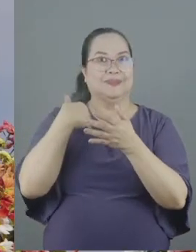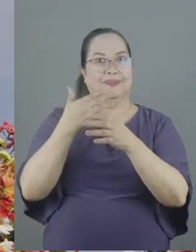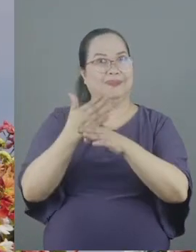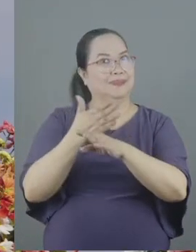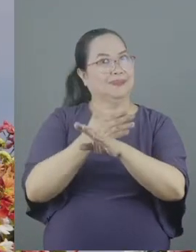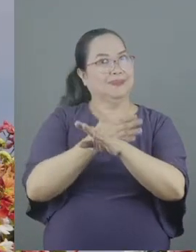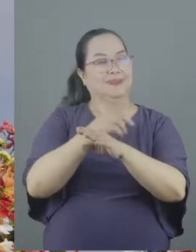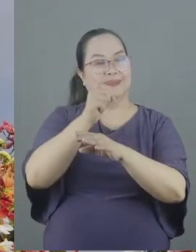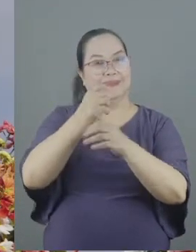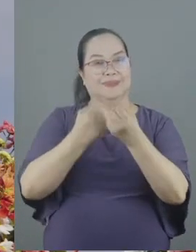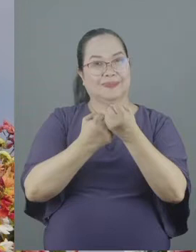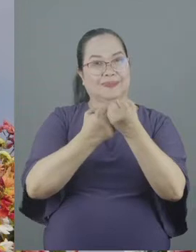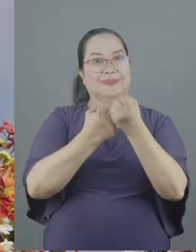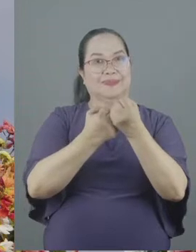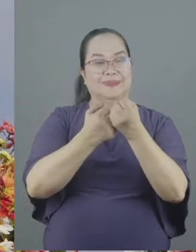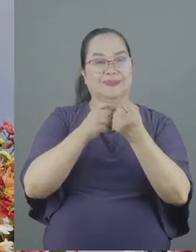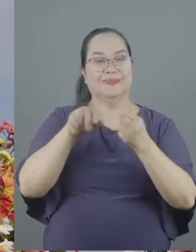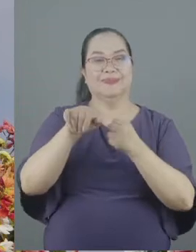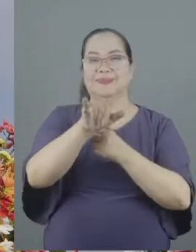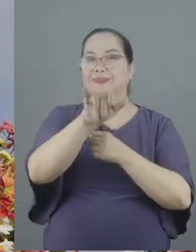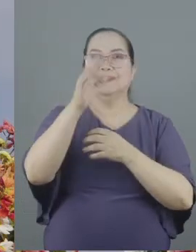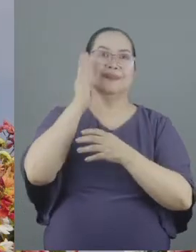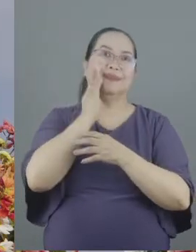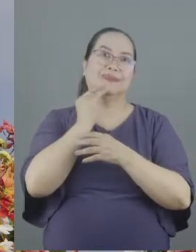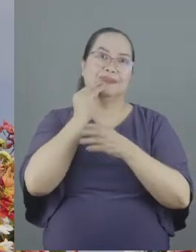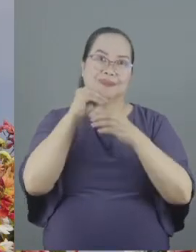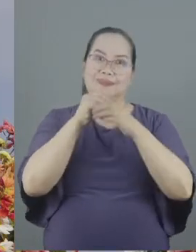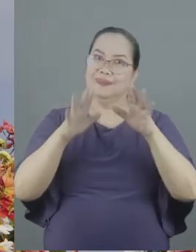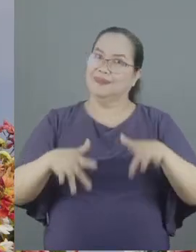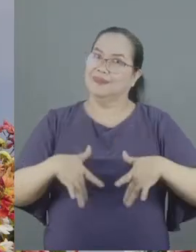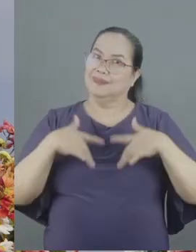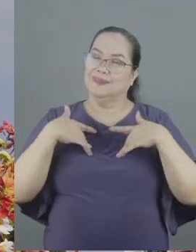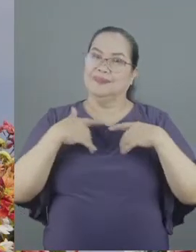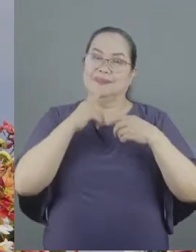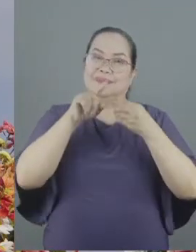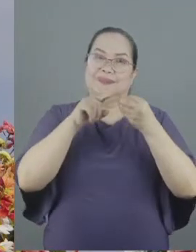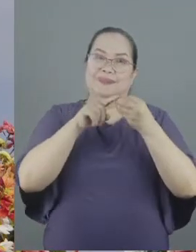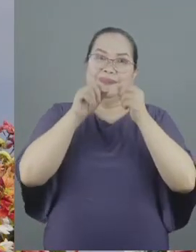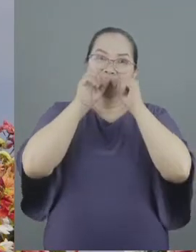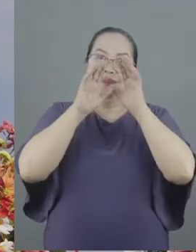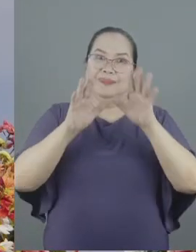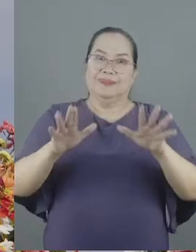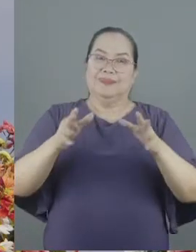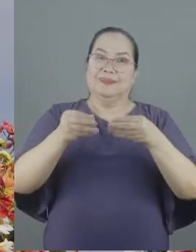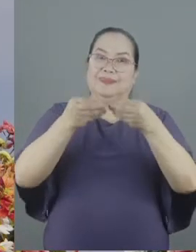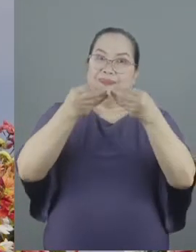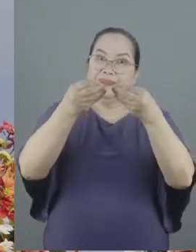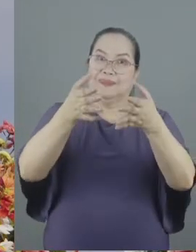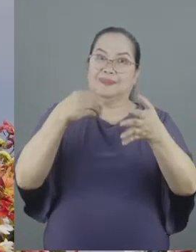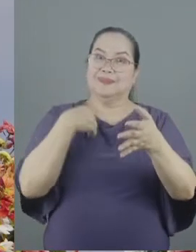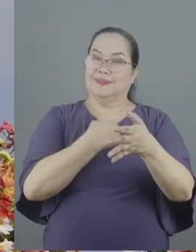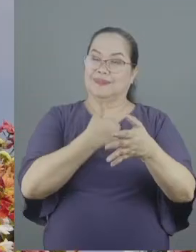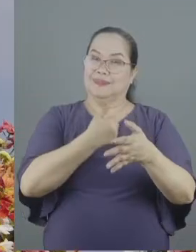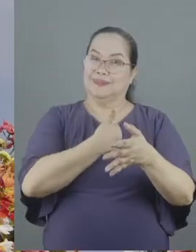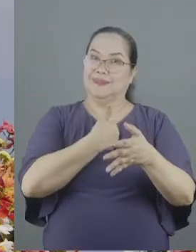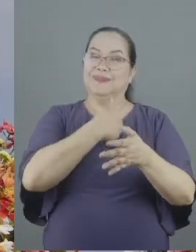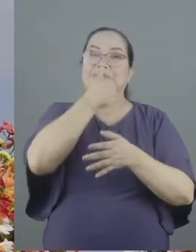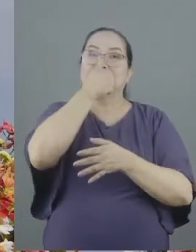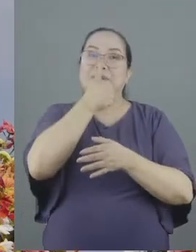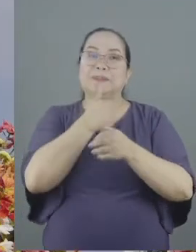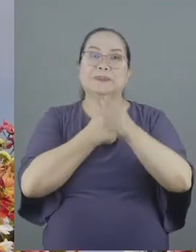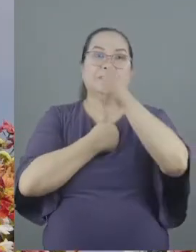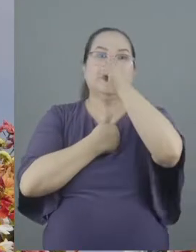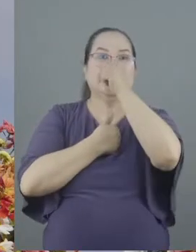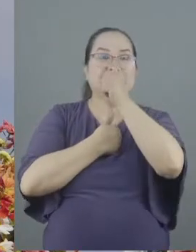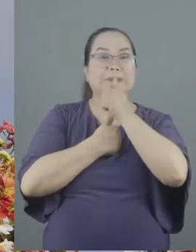help them along their journey in life because it is blessed to give to give of ourselves to bear with one another